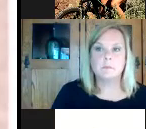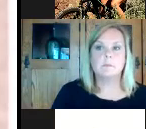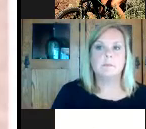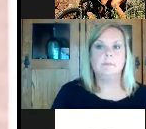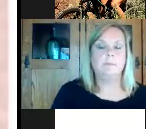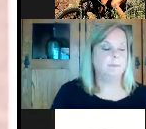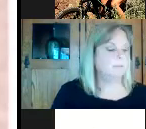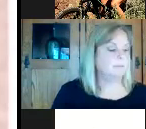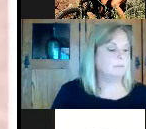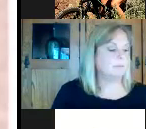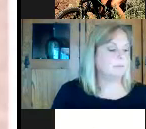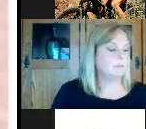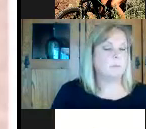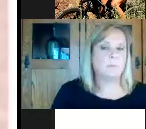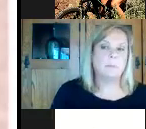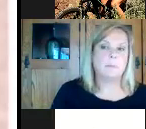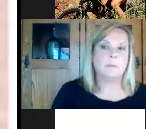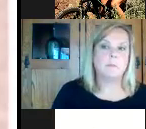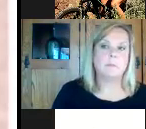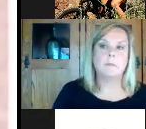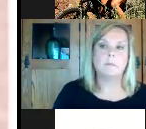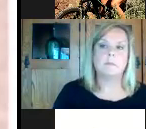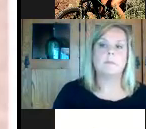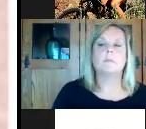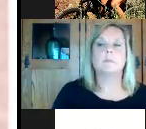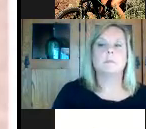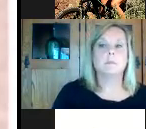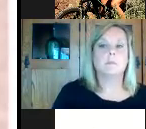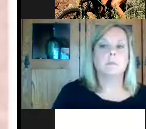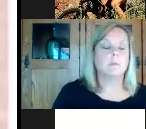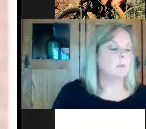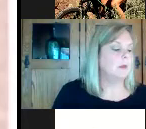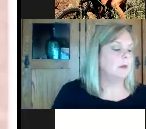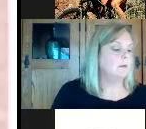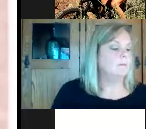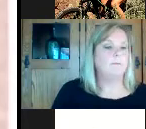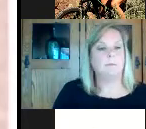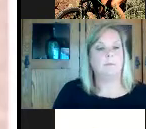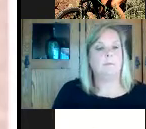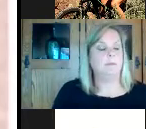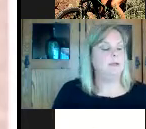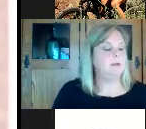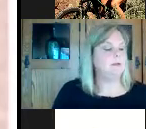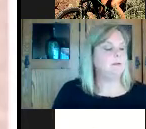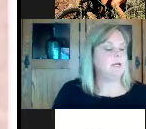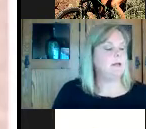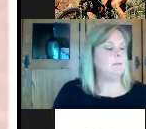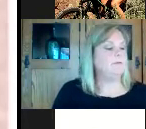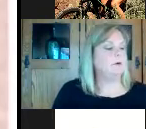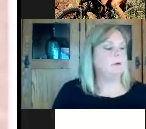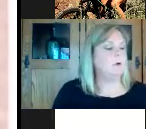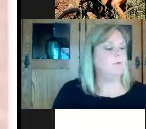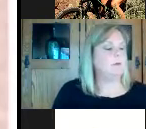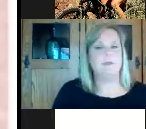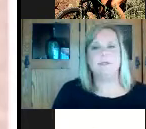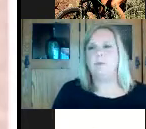times but again that's optional you may do that but you do not have to and danny